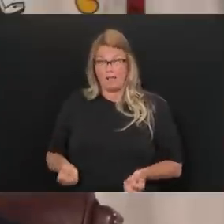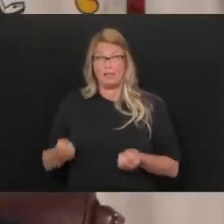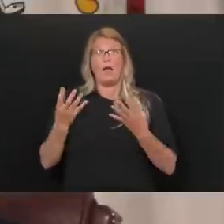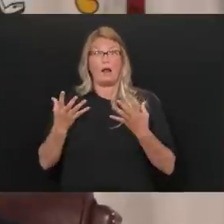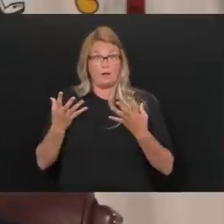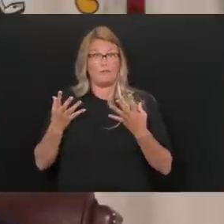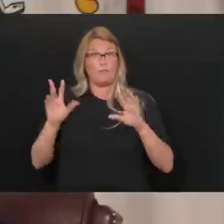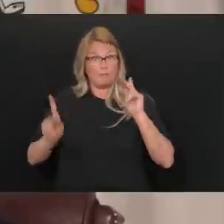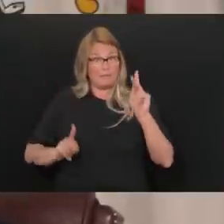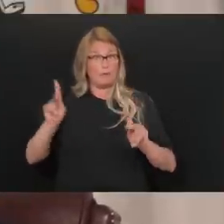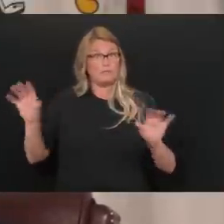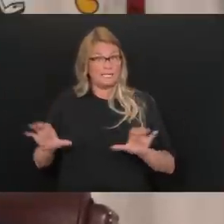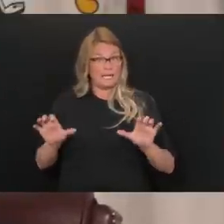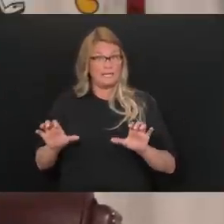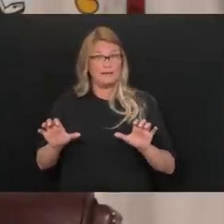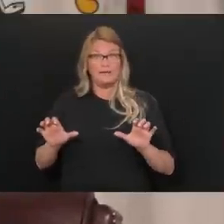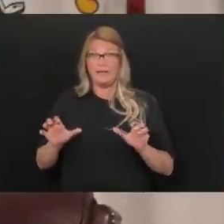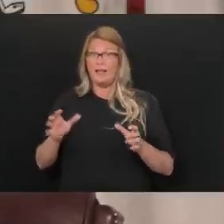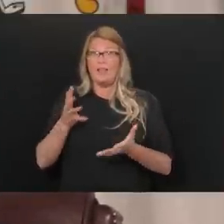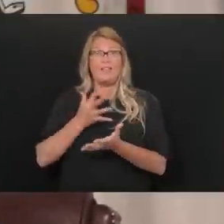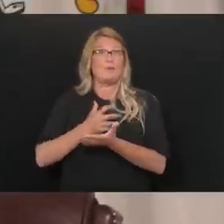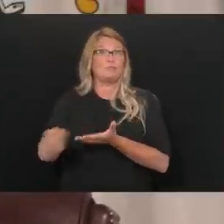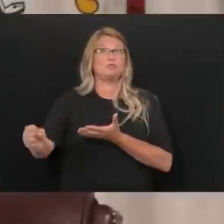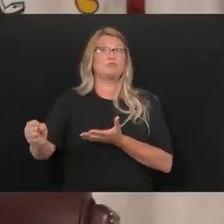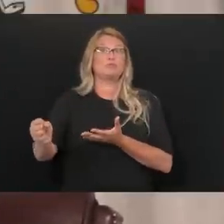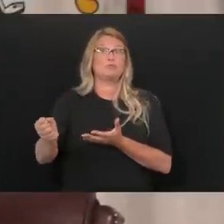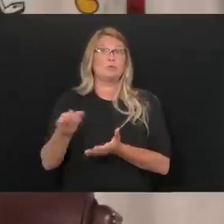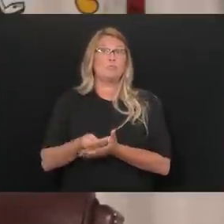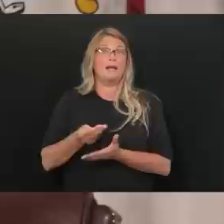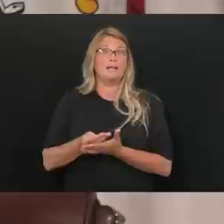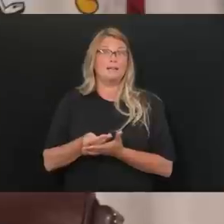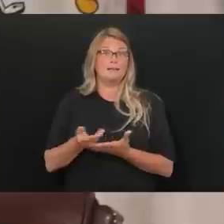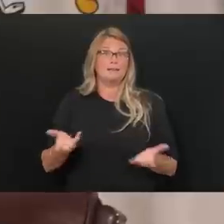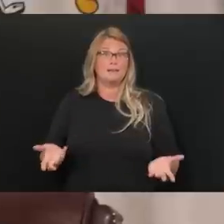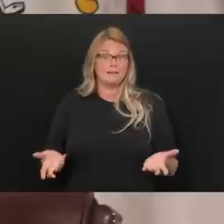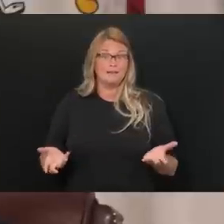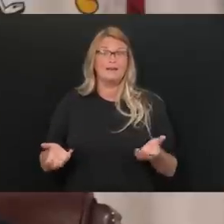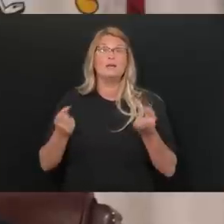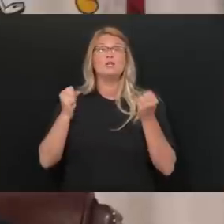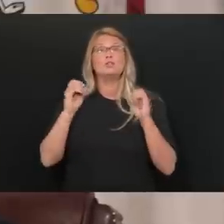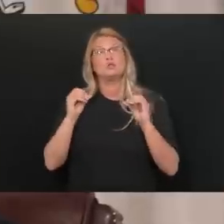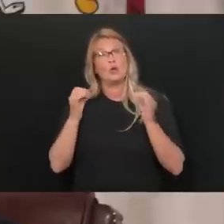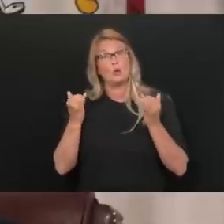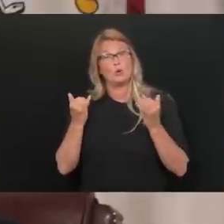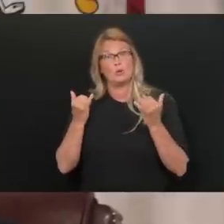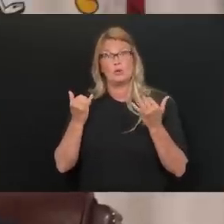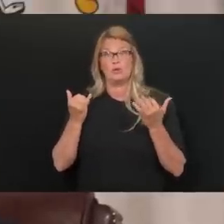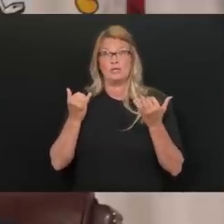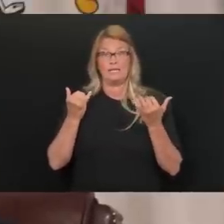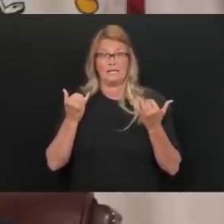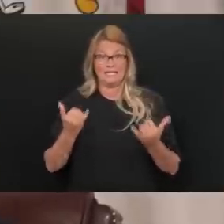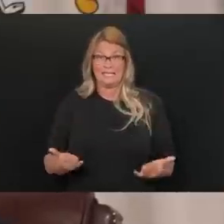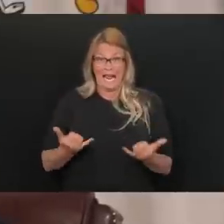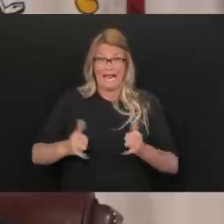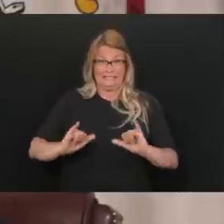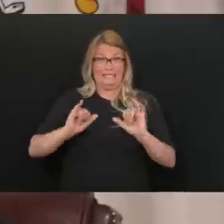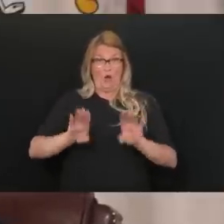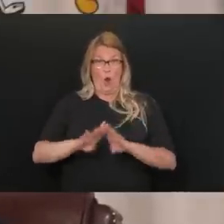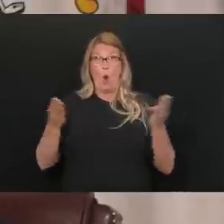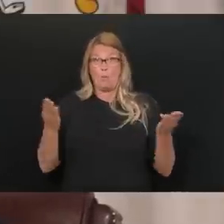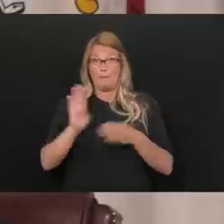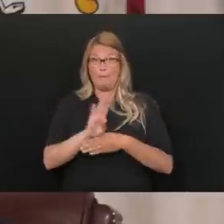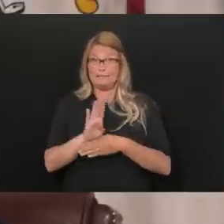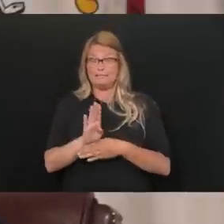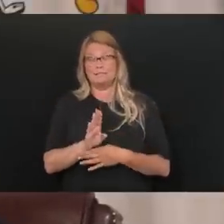And then boom, they just burned right through the monies that they had and everything. And, and, and they still weren't open. And so, so,